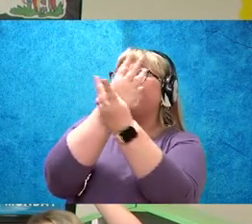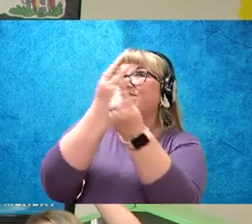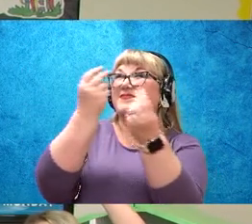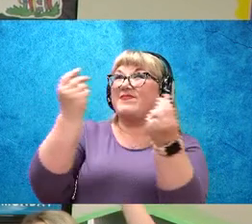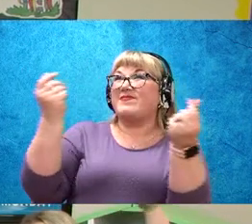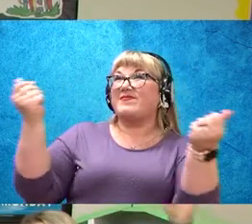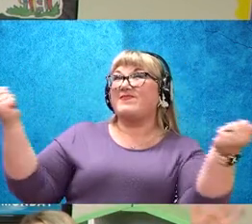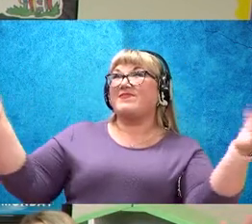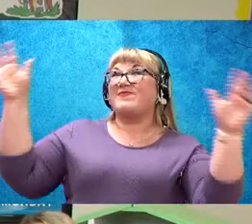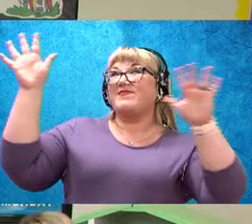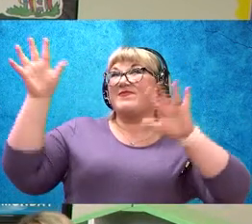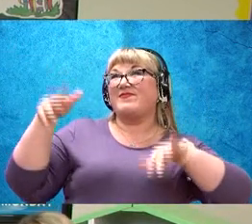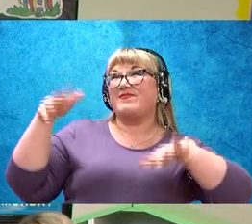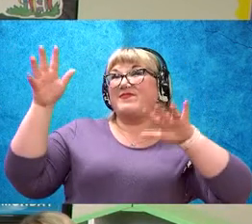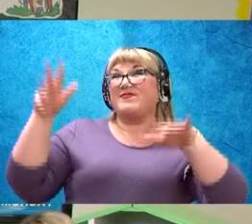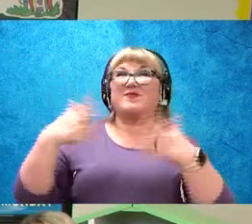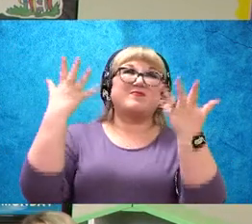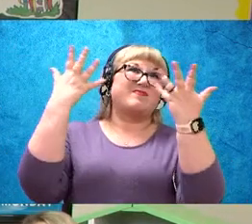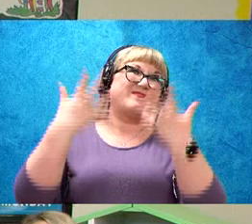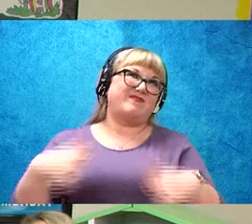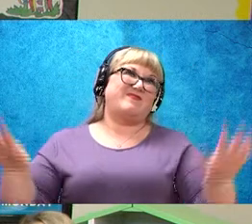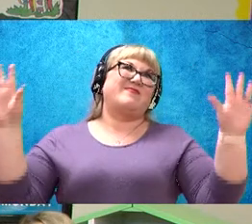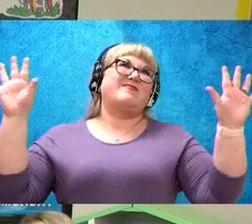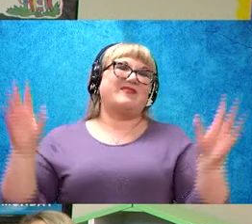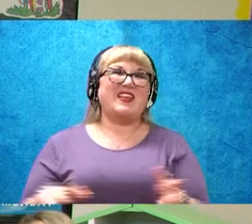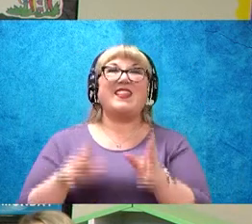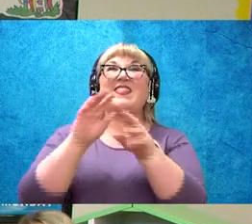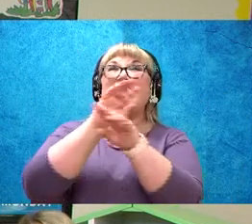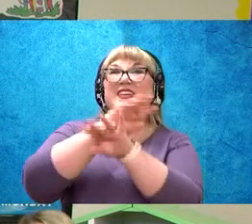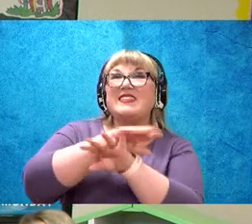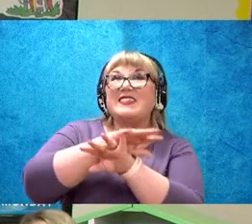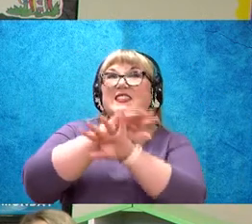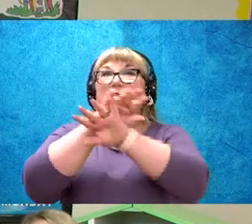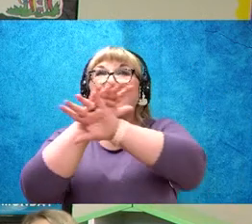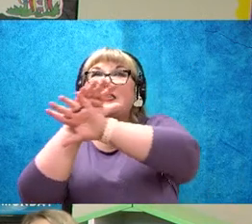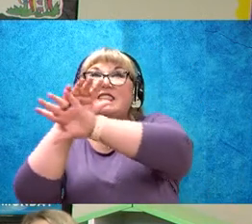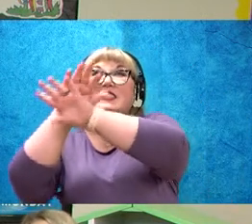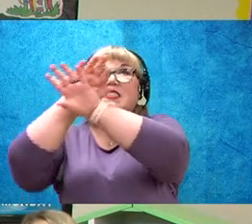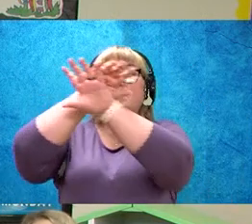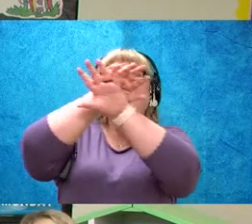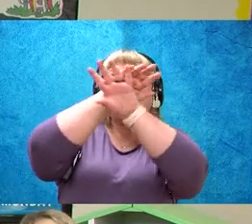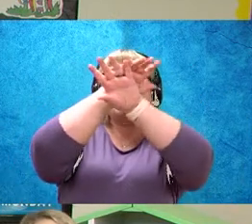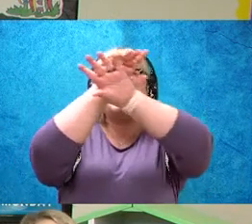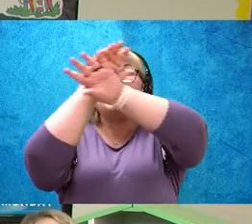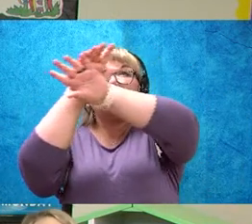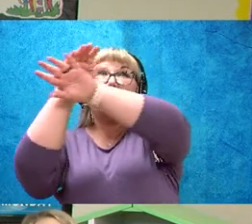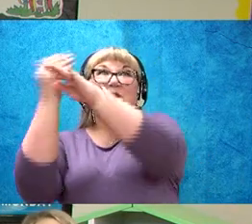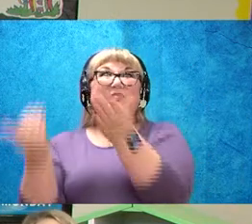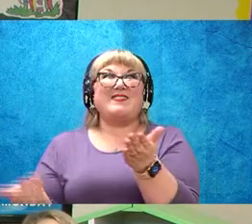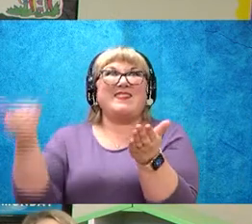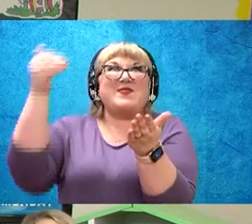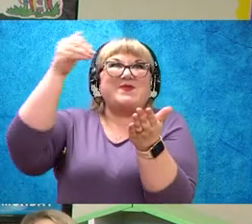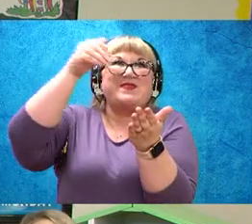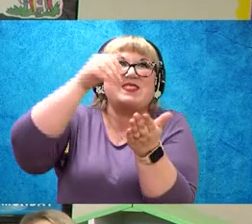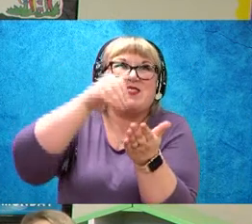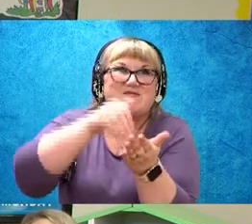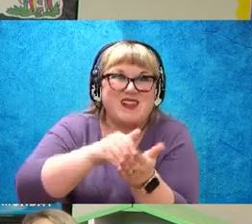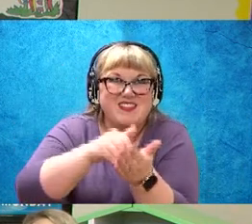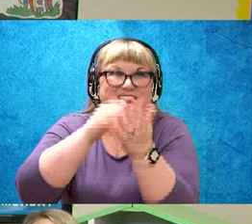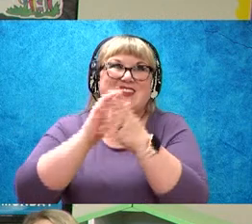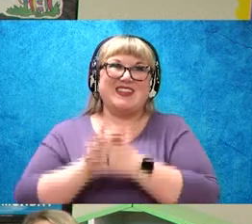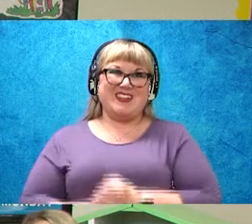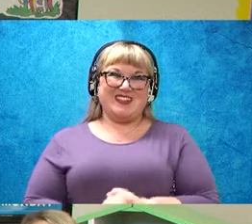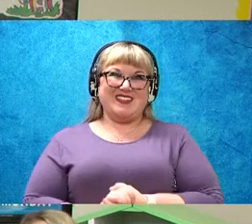and dried up all the rain. And the Itsy Bitsy Spider went up the